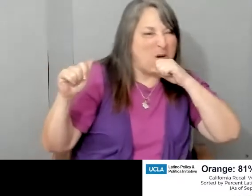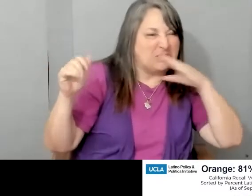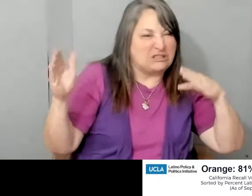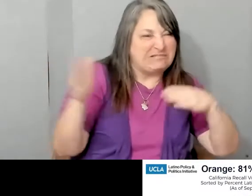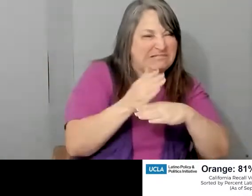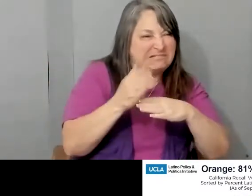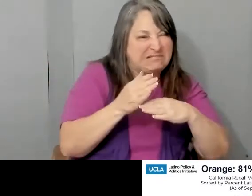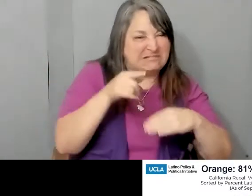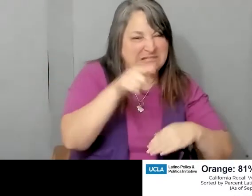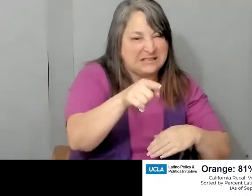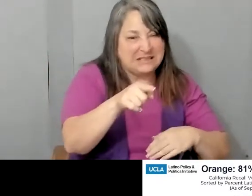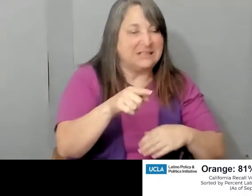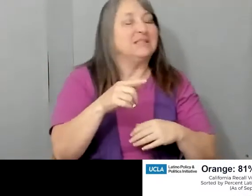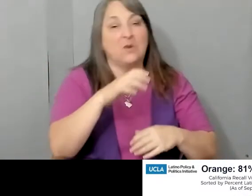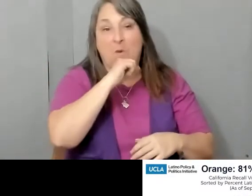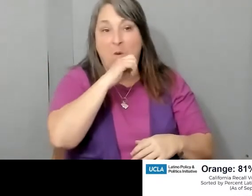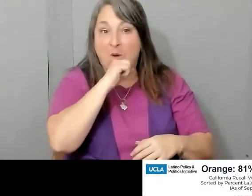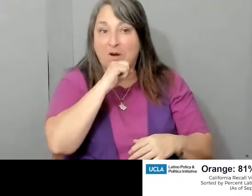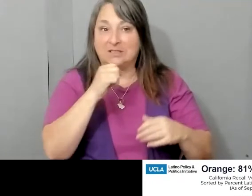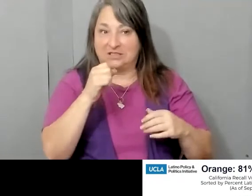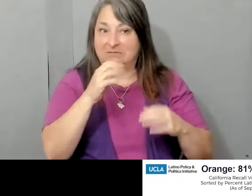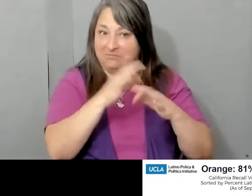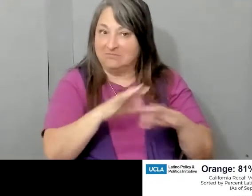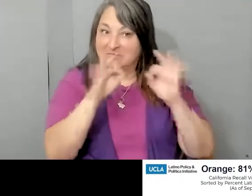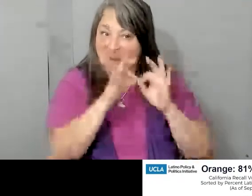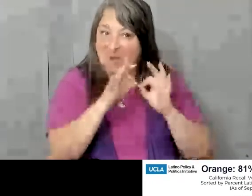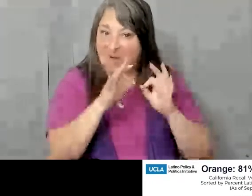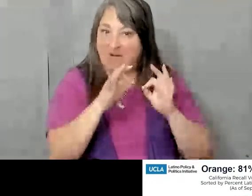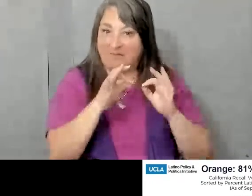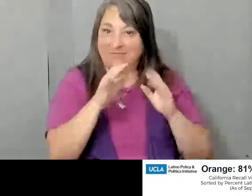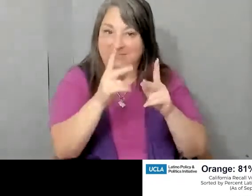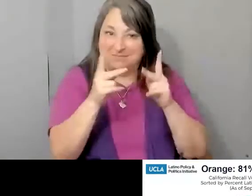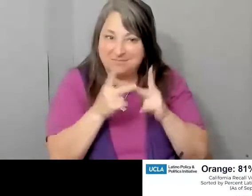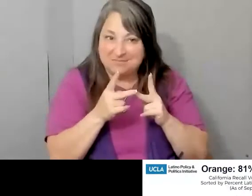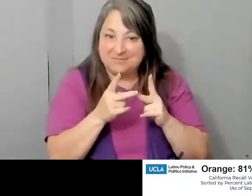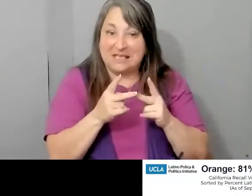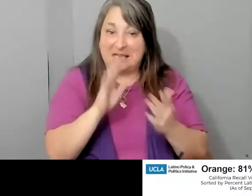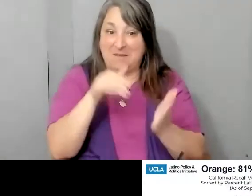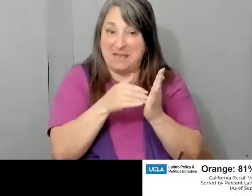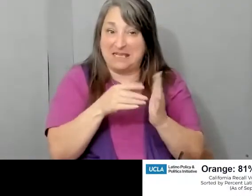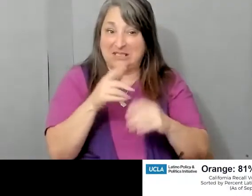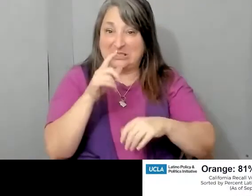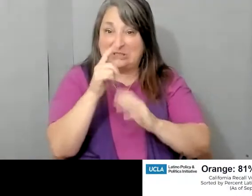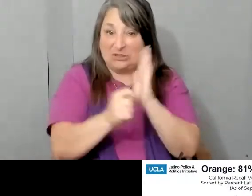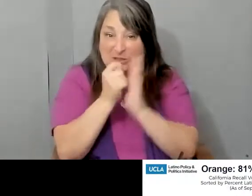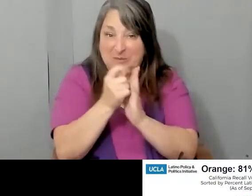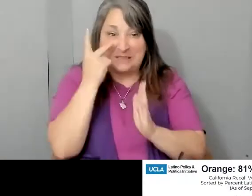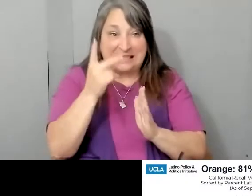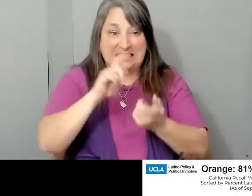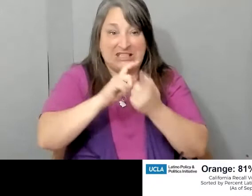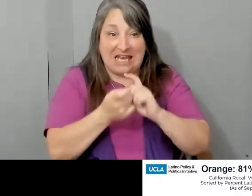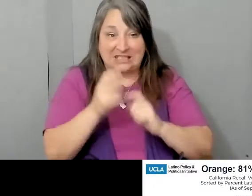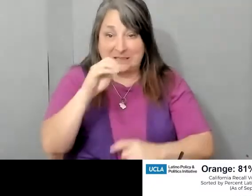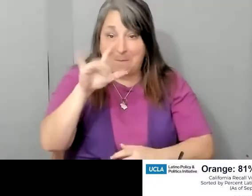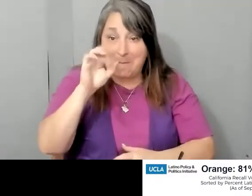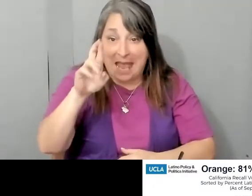important toss-up seats in the 22 midterms here in San Diego. We've seen changes in terms of the mayor and the county board of